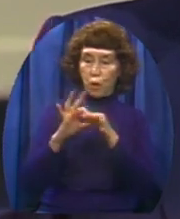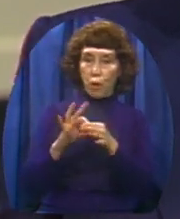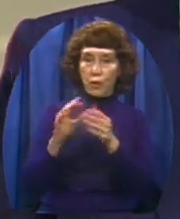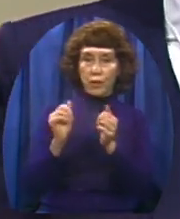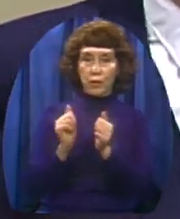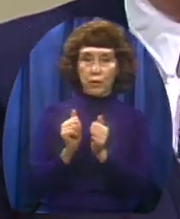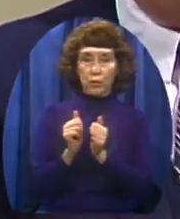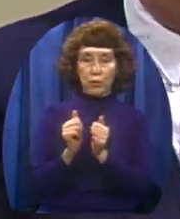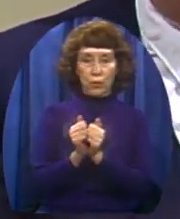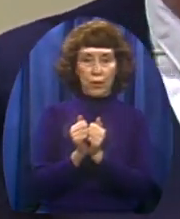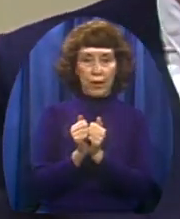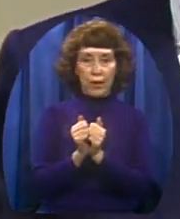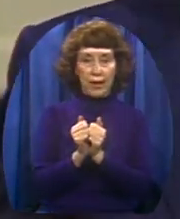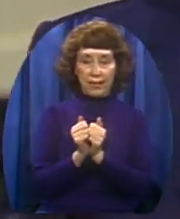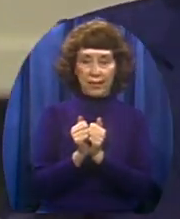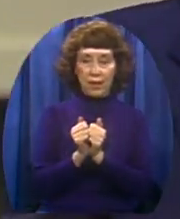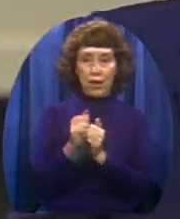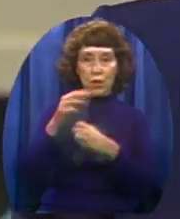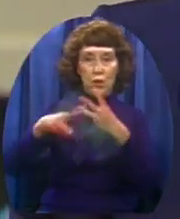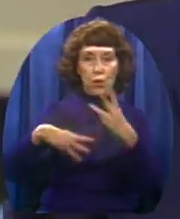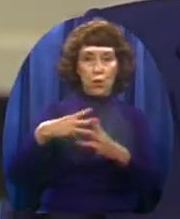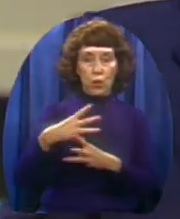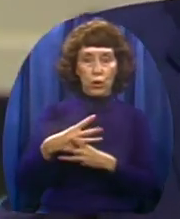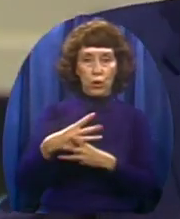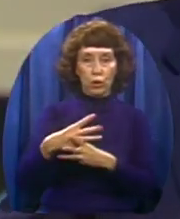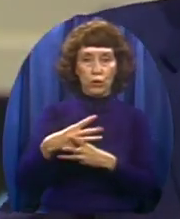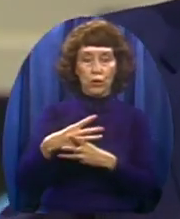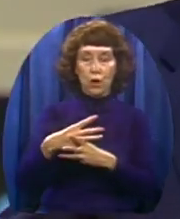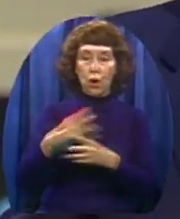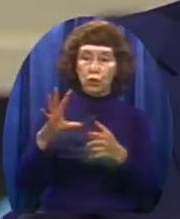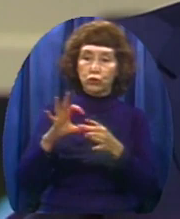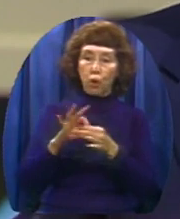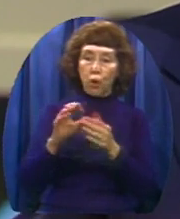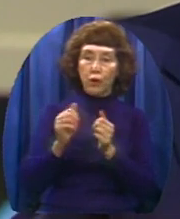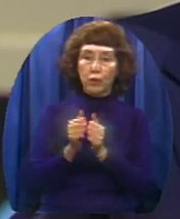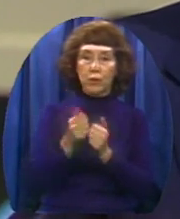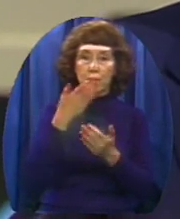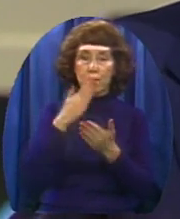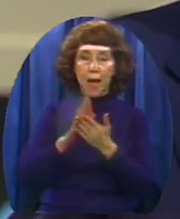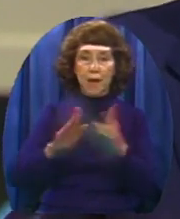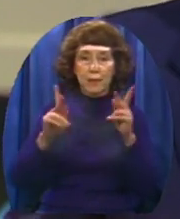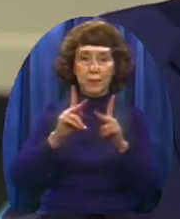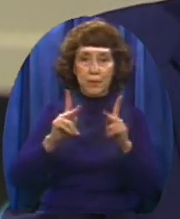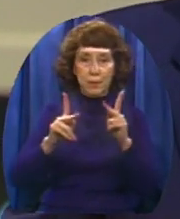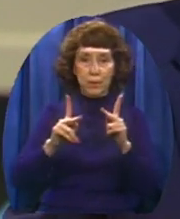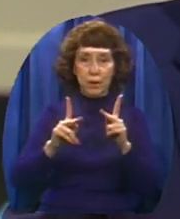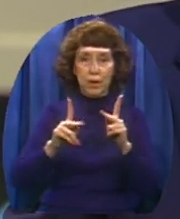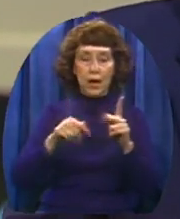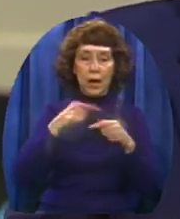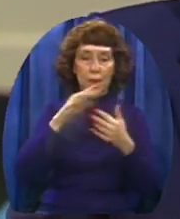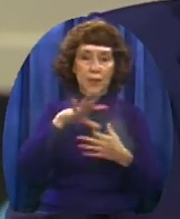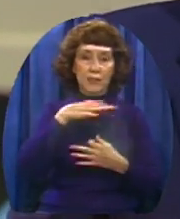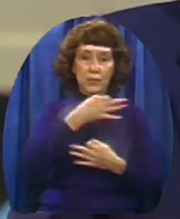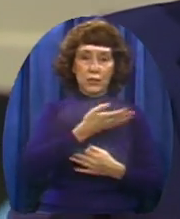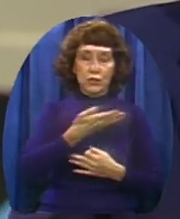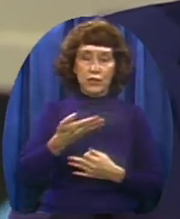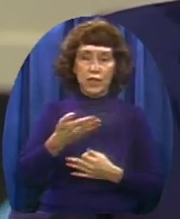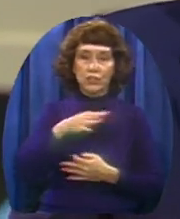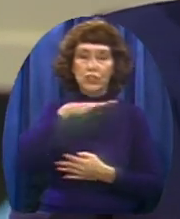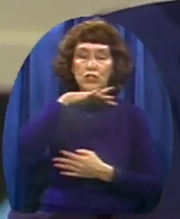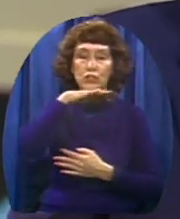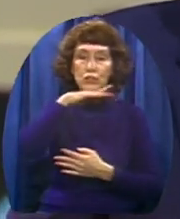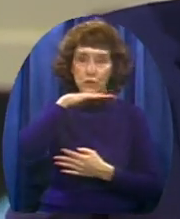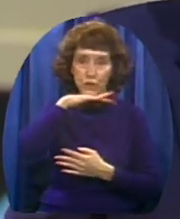of God on spiritual matters Does corrupt or muddy the spring I believe that here in